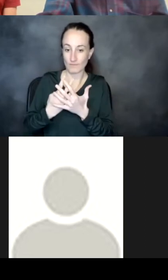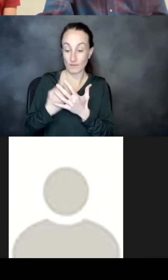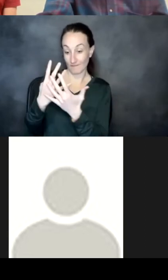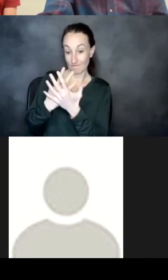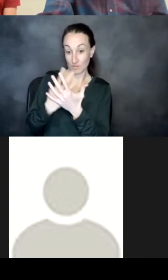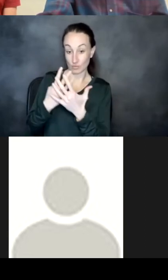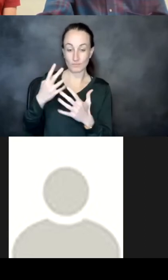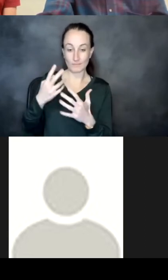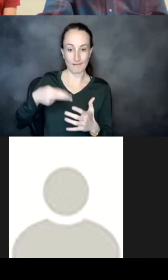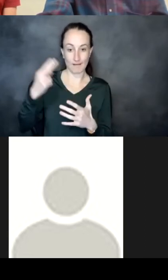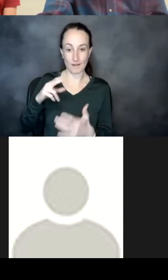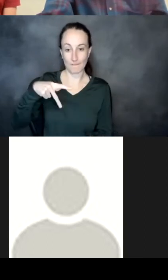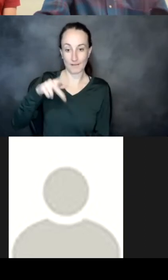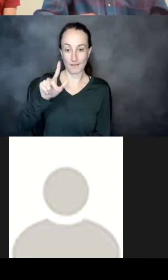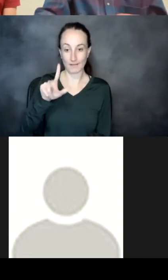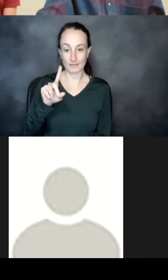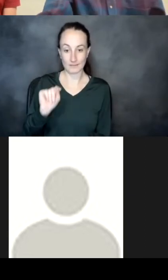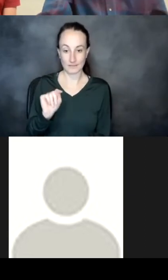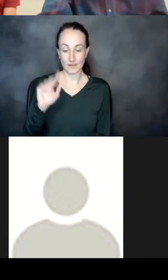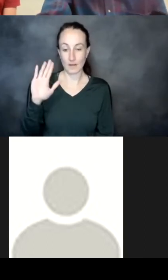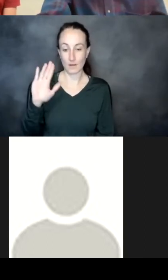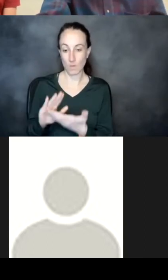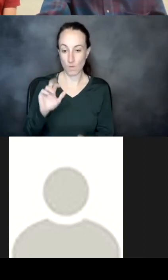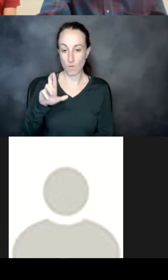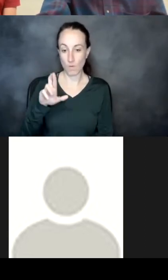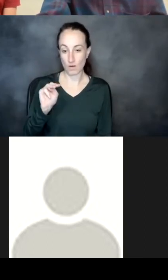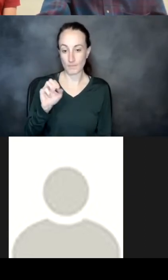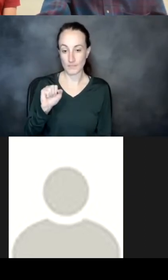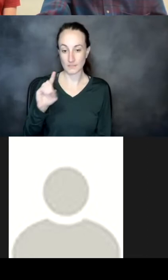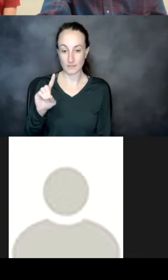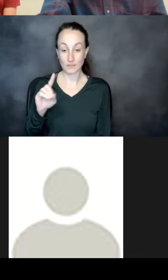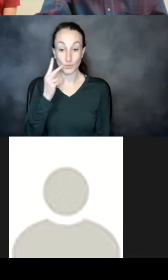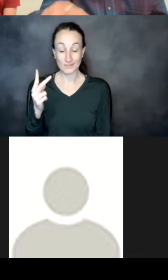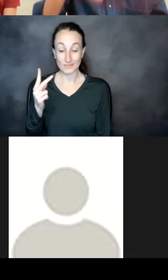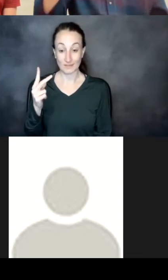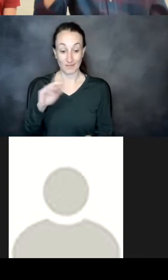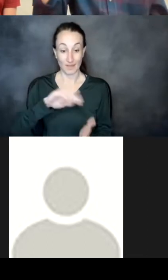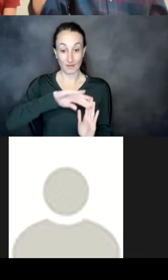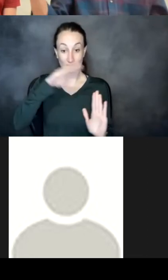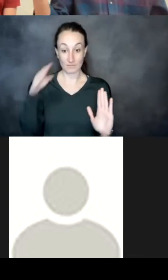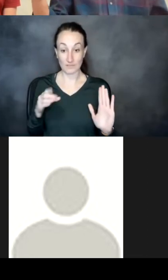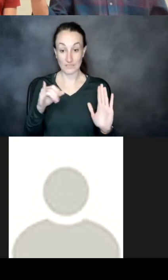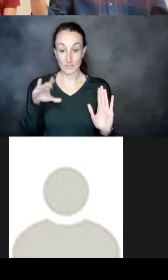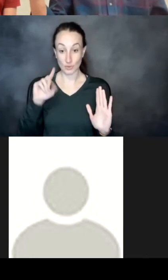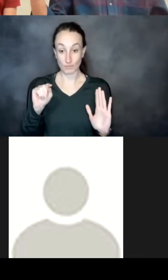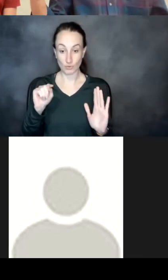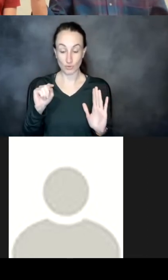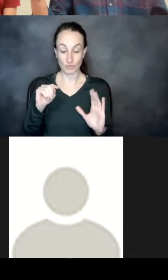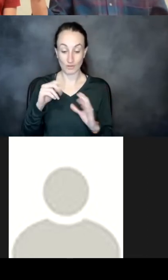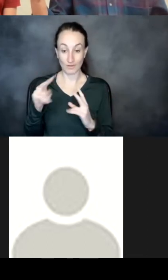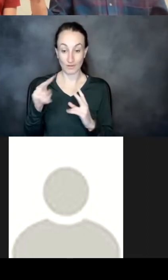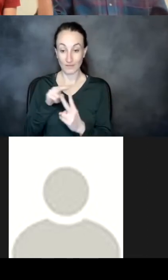high plddt and a low rmsd you can just see that the distributions of kind of either in painting